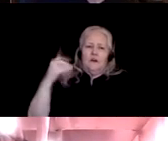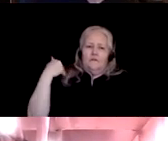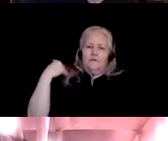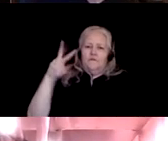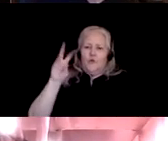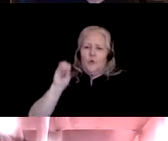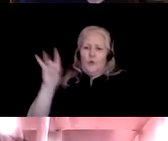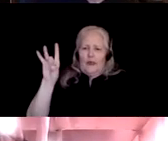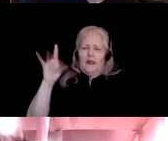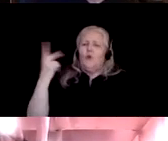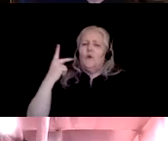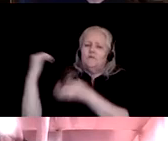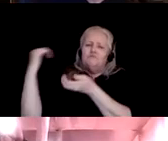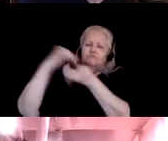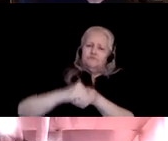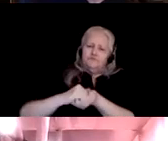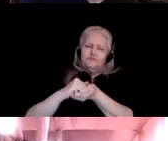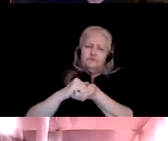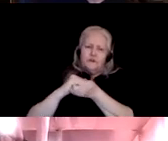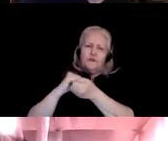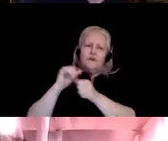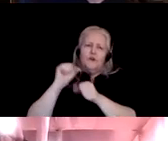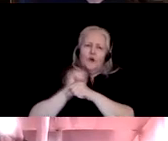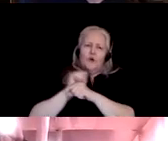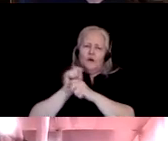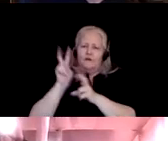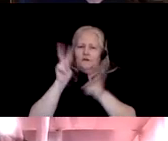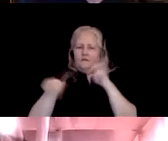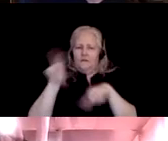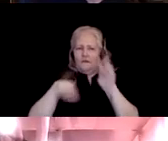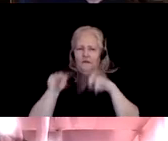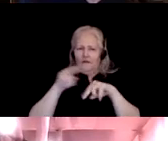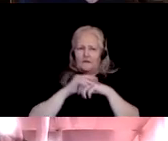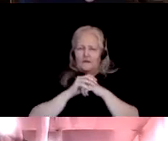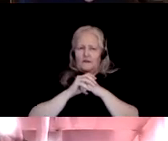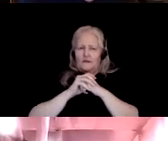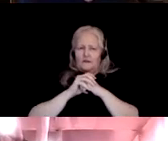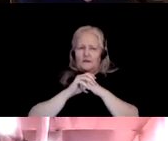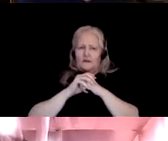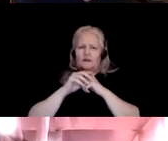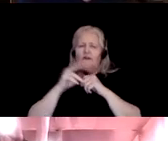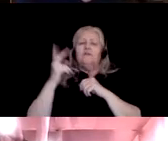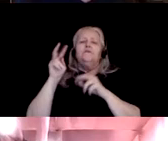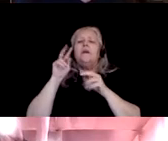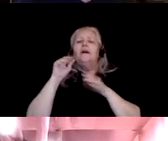PhD project, which gave presence to the thesis as a grammar of a grammar of